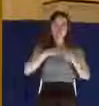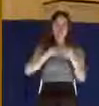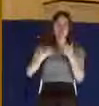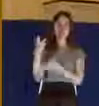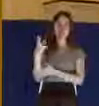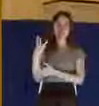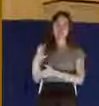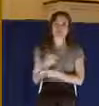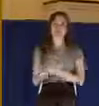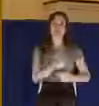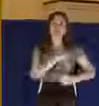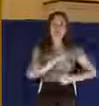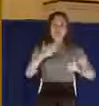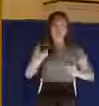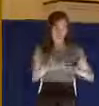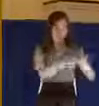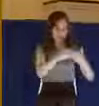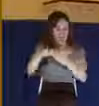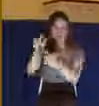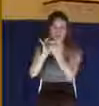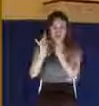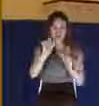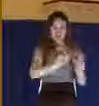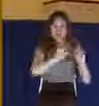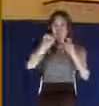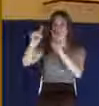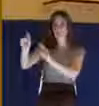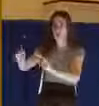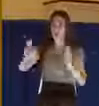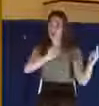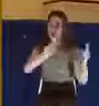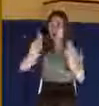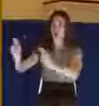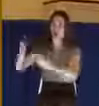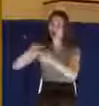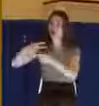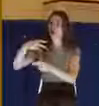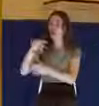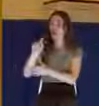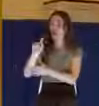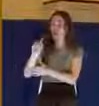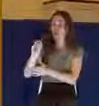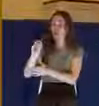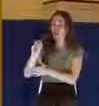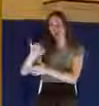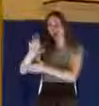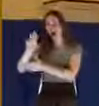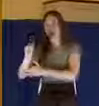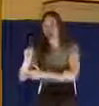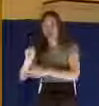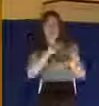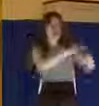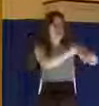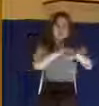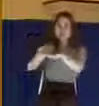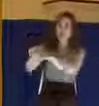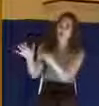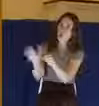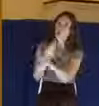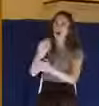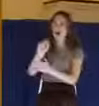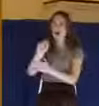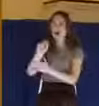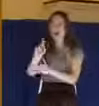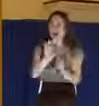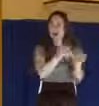soldiers led him away into the hall called the praetorium, and they called together the whole band. This would be